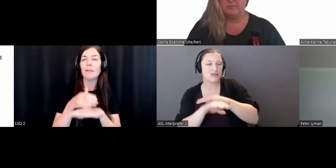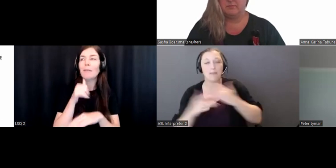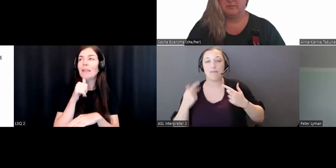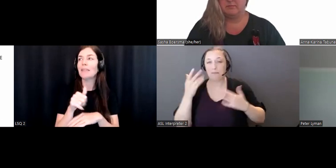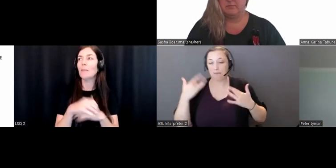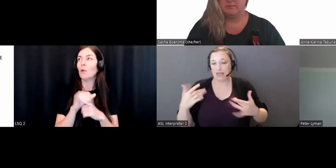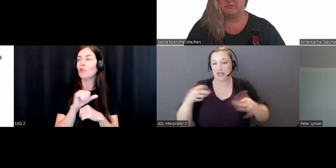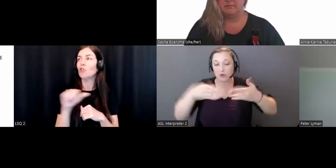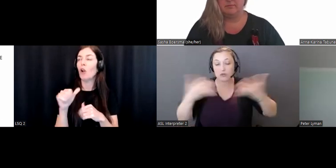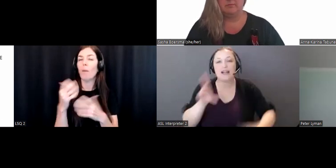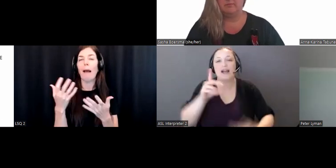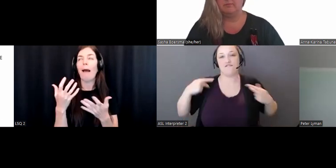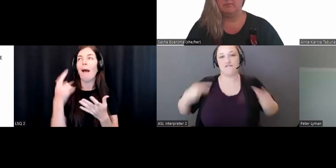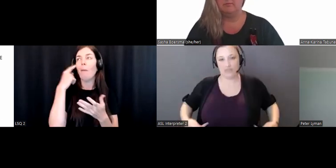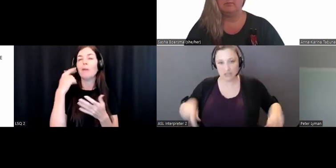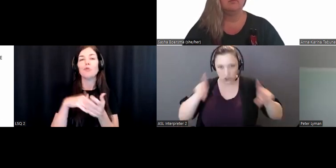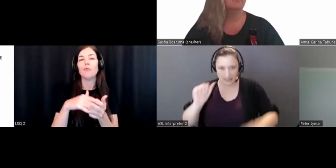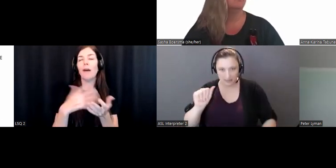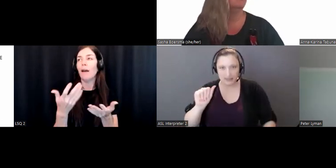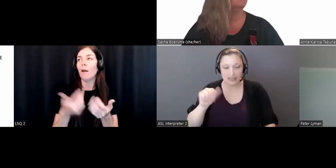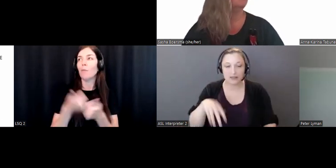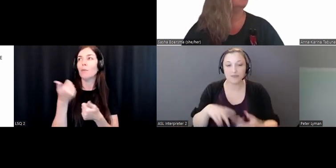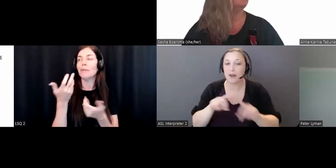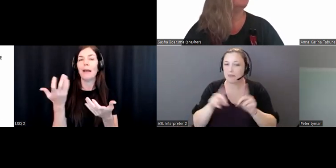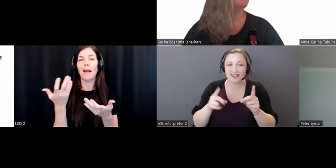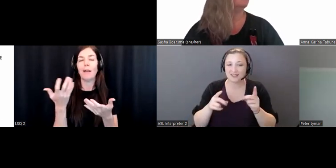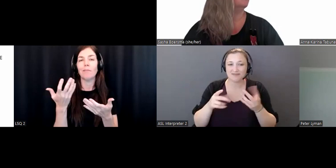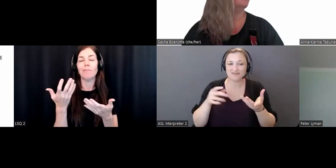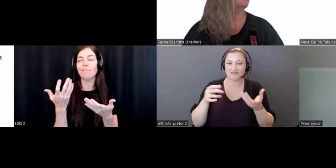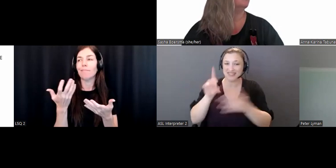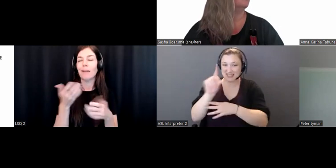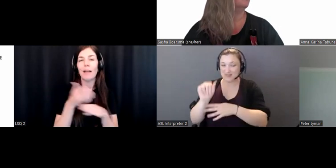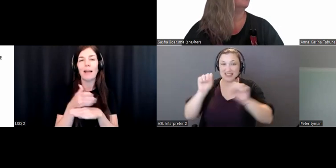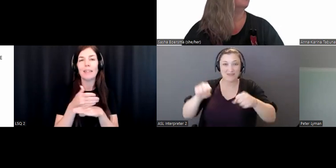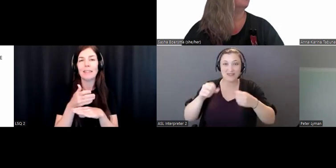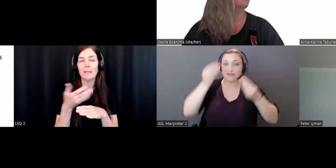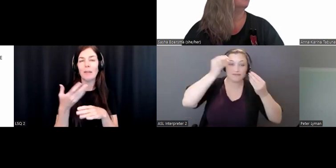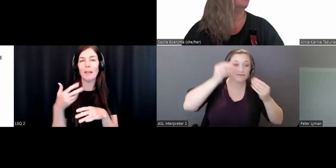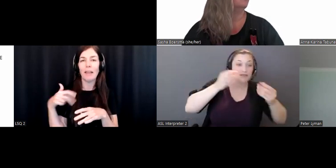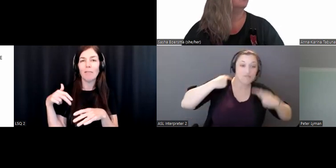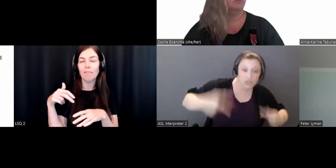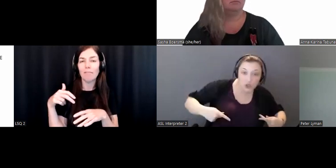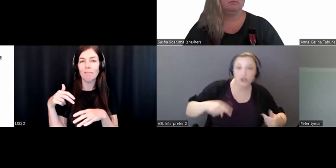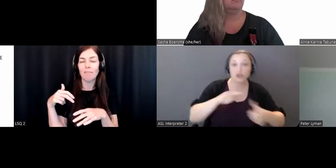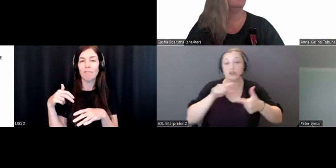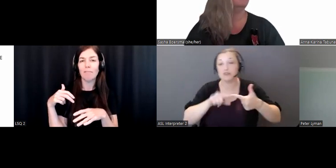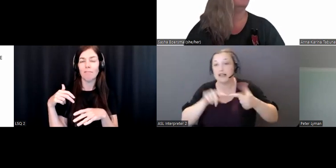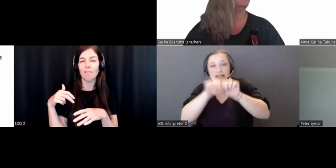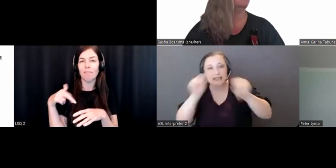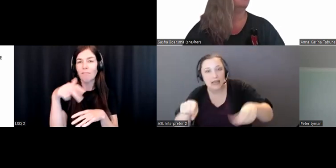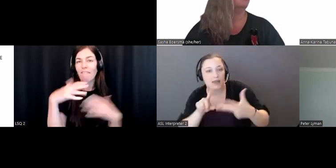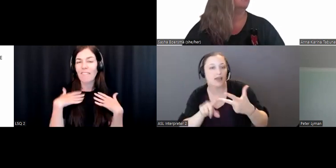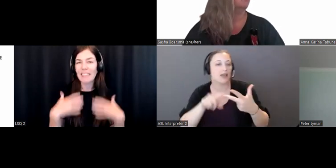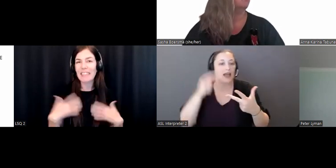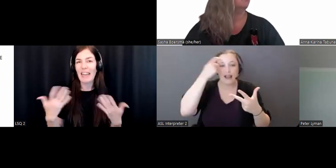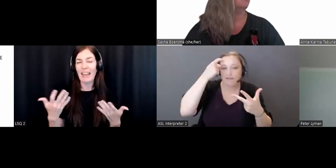But barriers to accessibility can be physical. They can be information and communication related. They can be systemic, including the failure to accommodate.